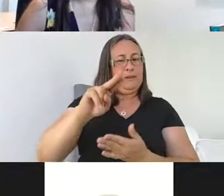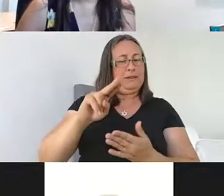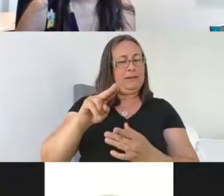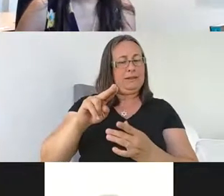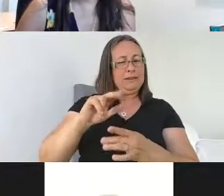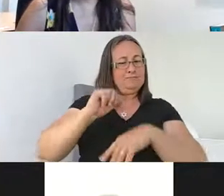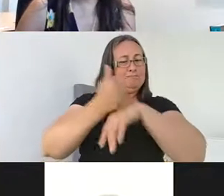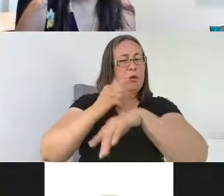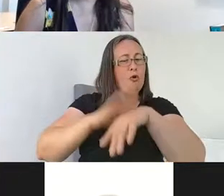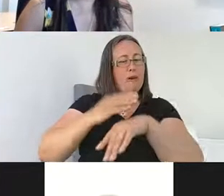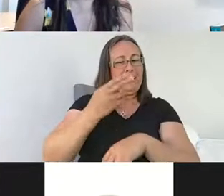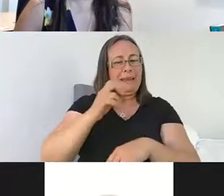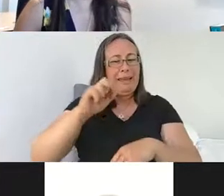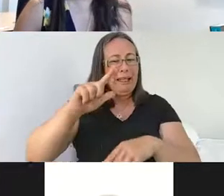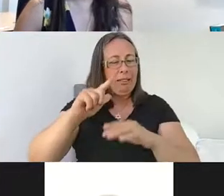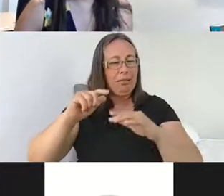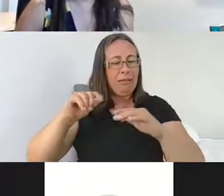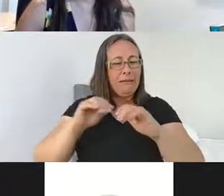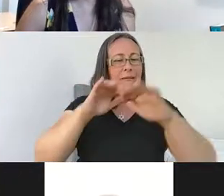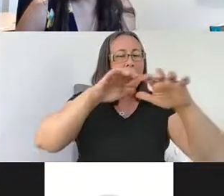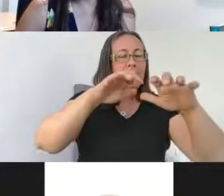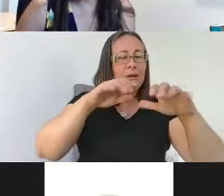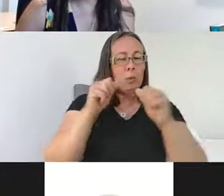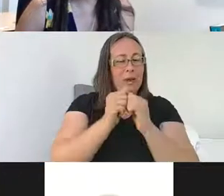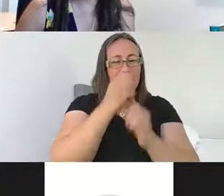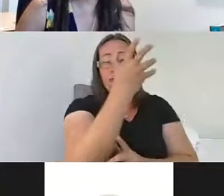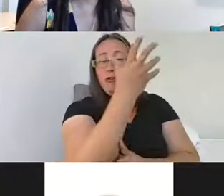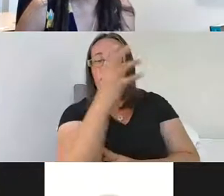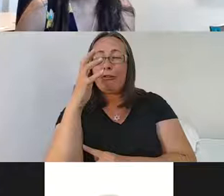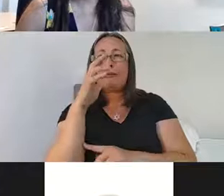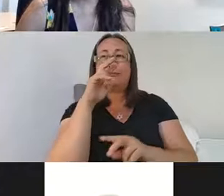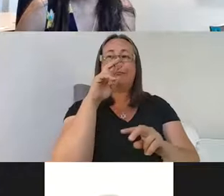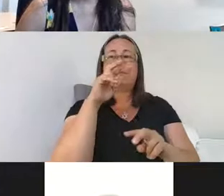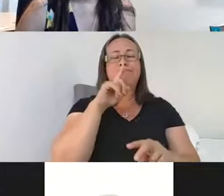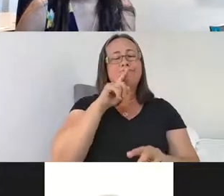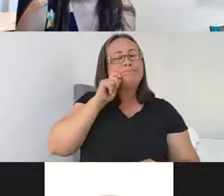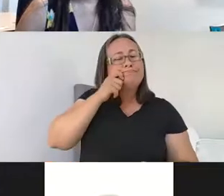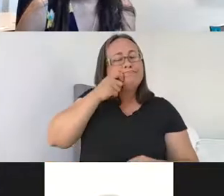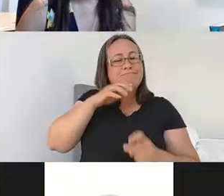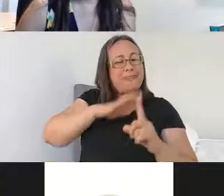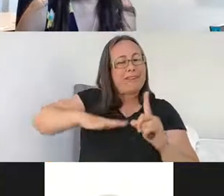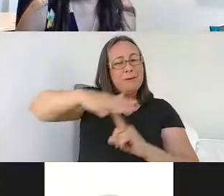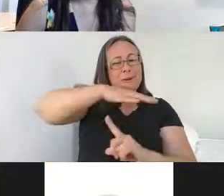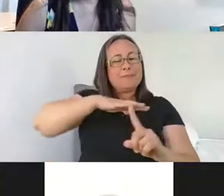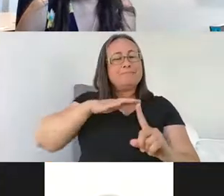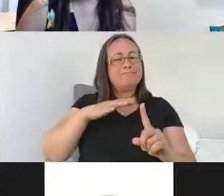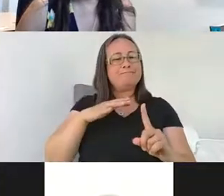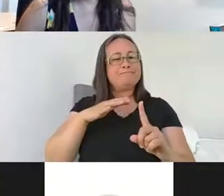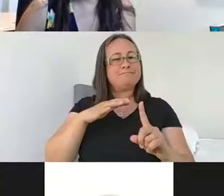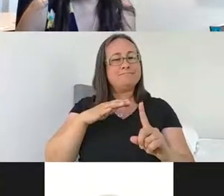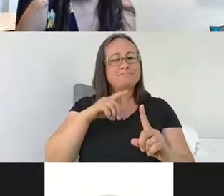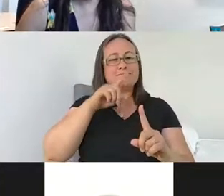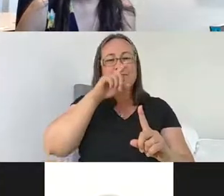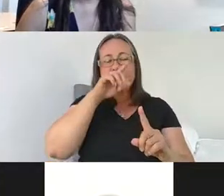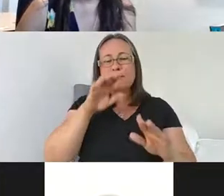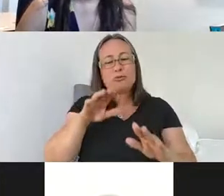hill in this kind of forested area, which was quite a cool environment to do my training in. It was in a really great